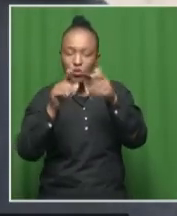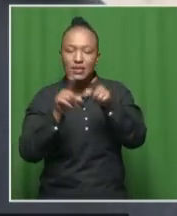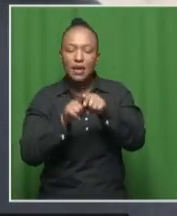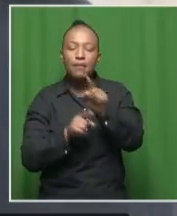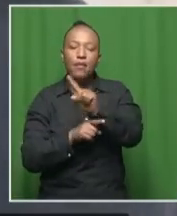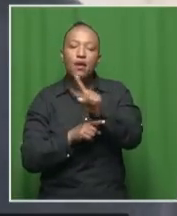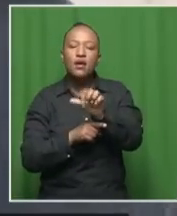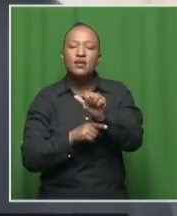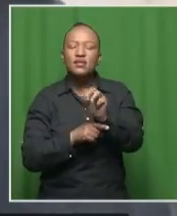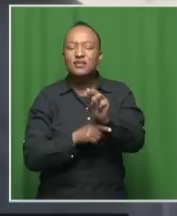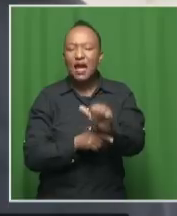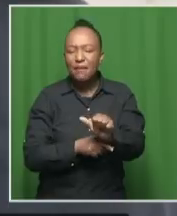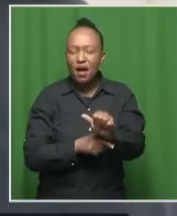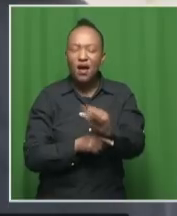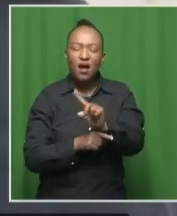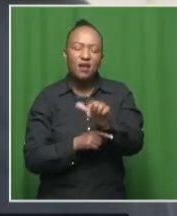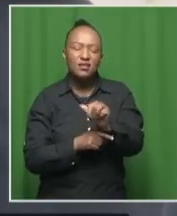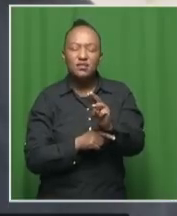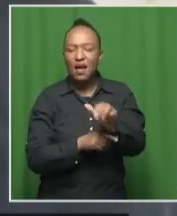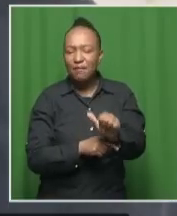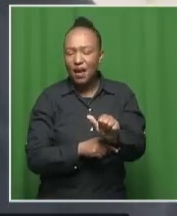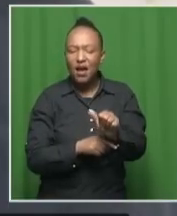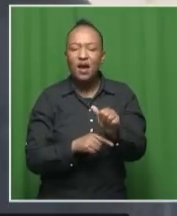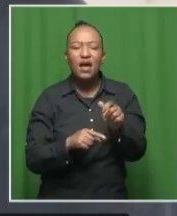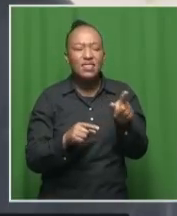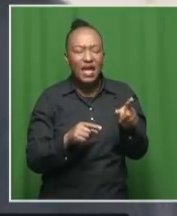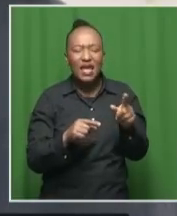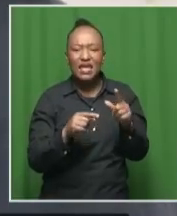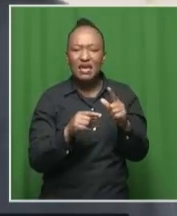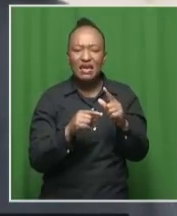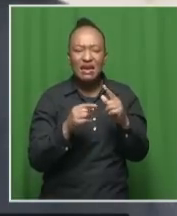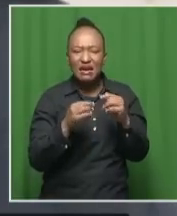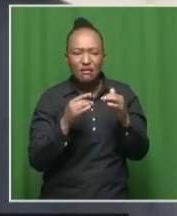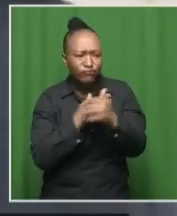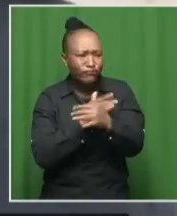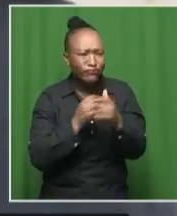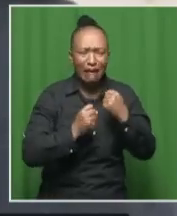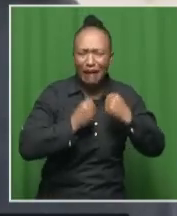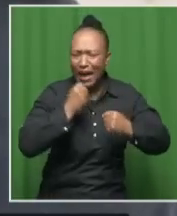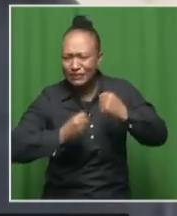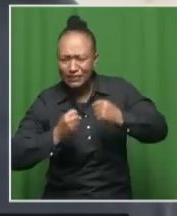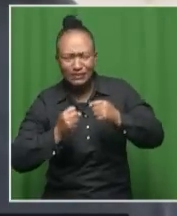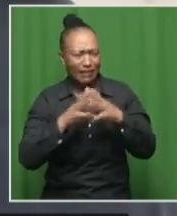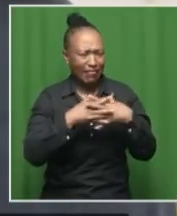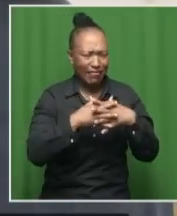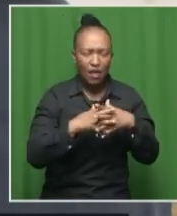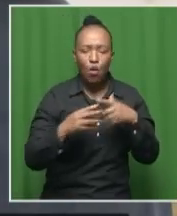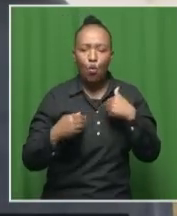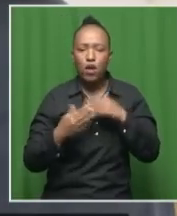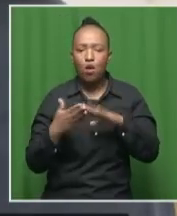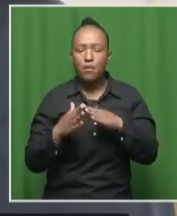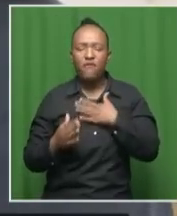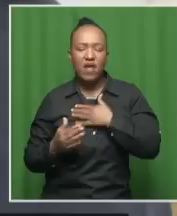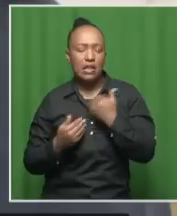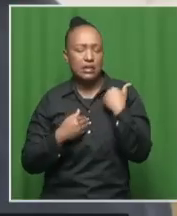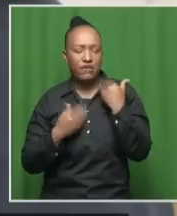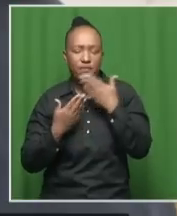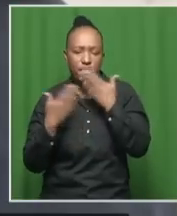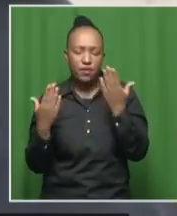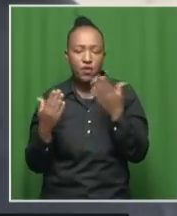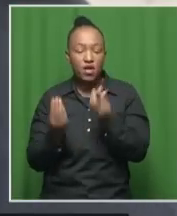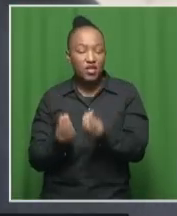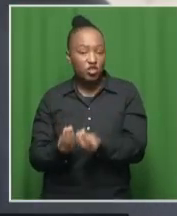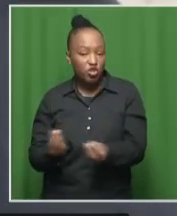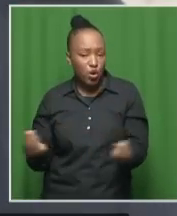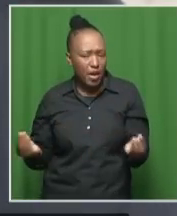each other. They run in there, they run into the community where the community are really not safe. And as far as the children are concerned